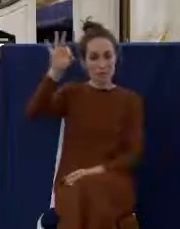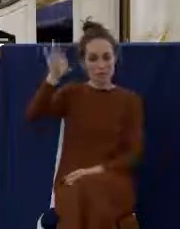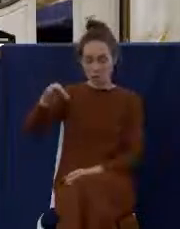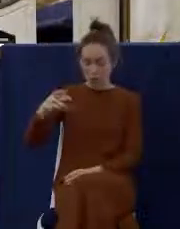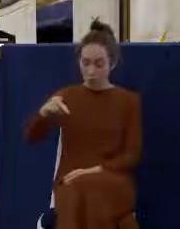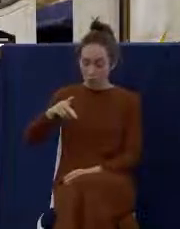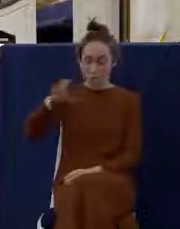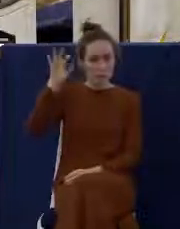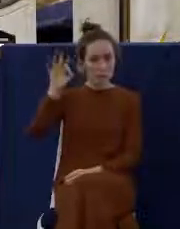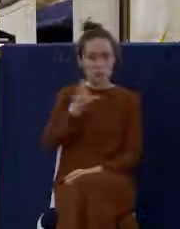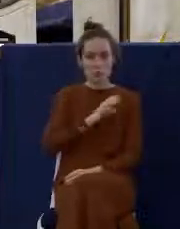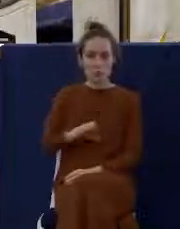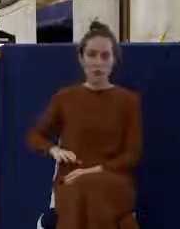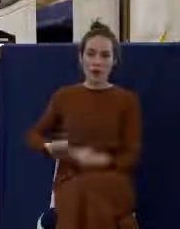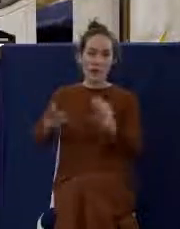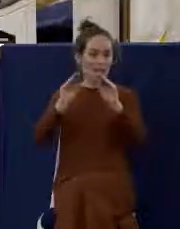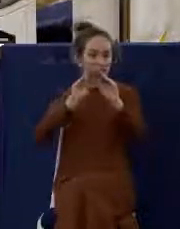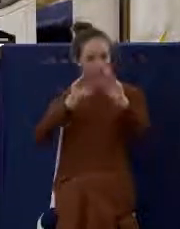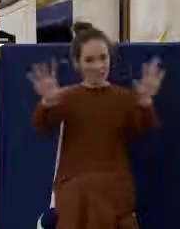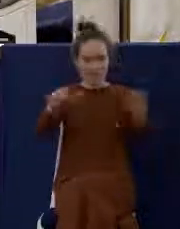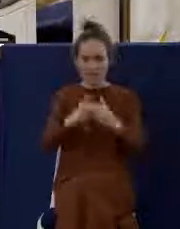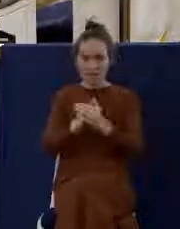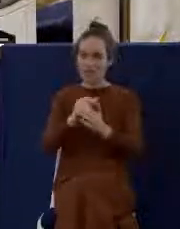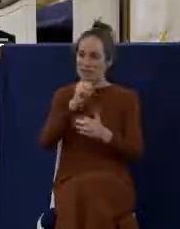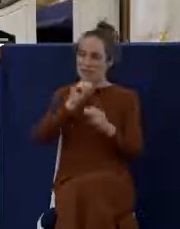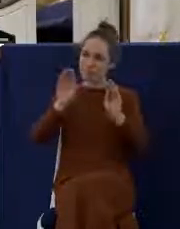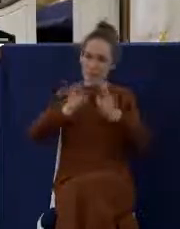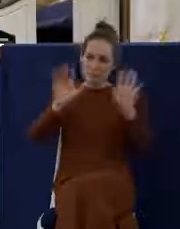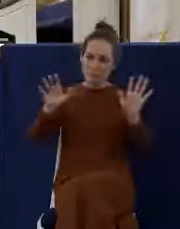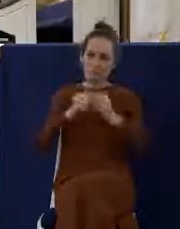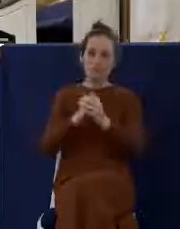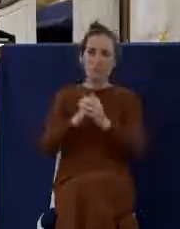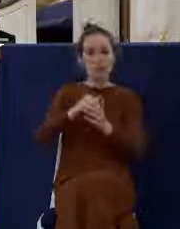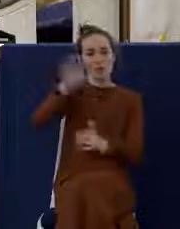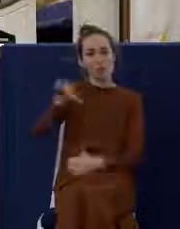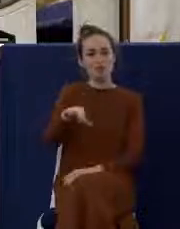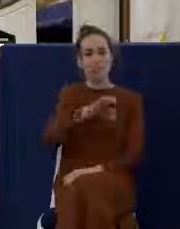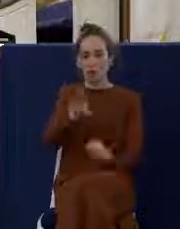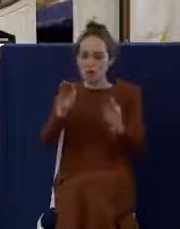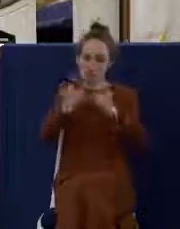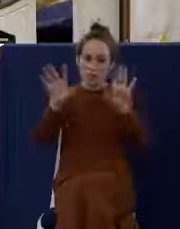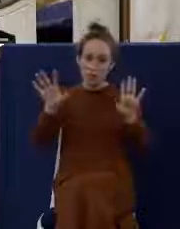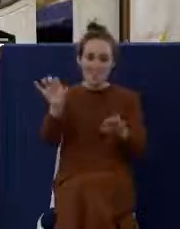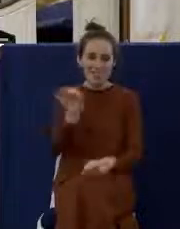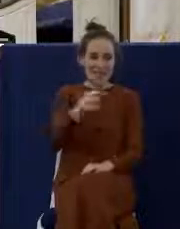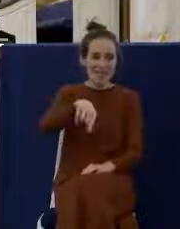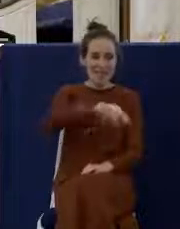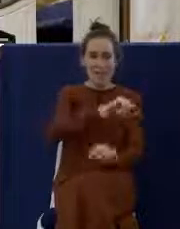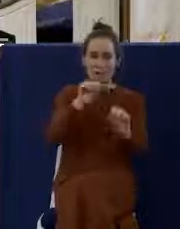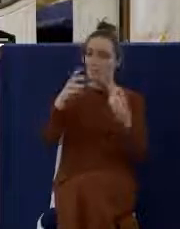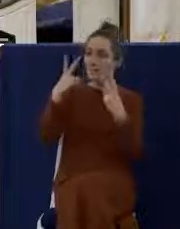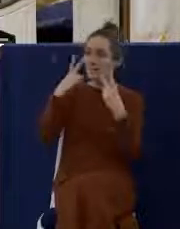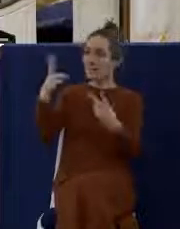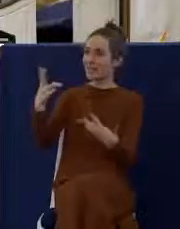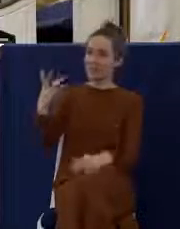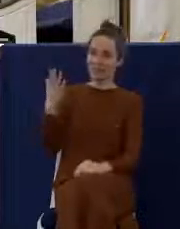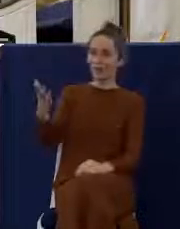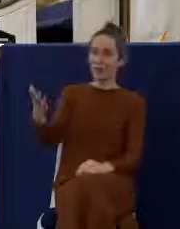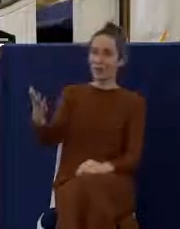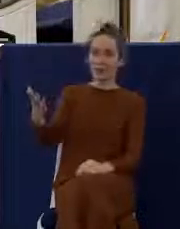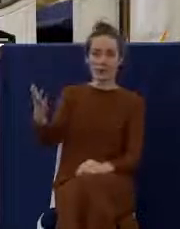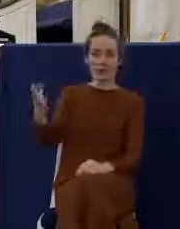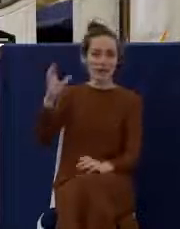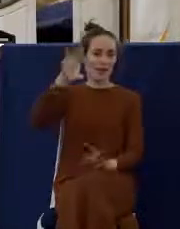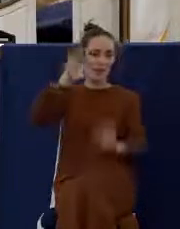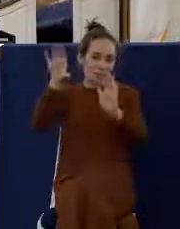Christ so clearly. He preached the cross so clearly that it was as they could see it right in front of them in a beautiful picture,